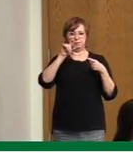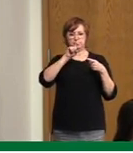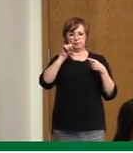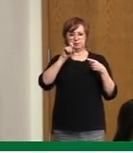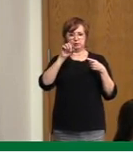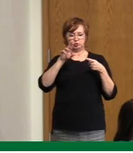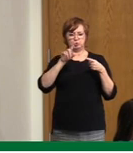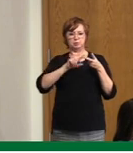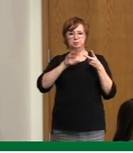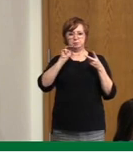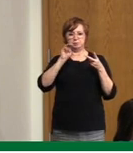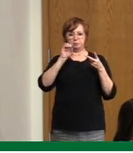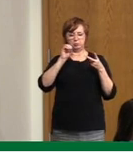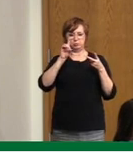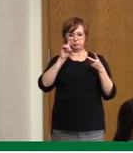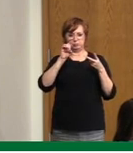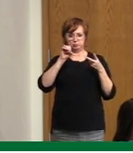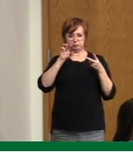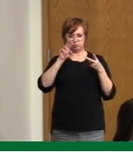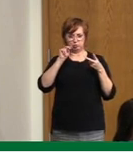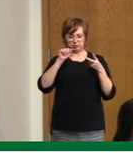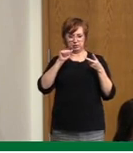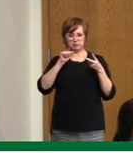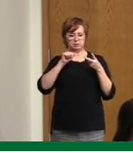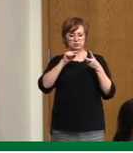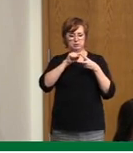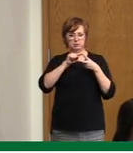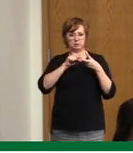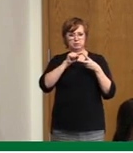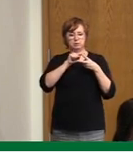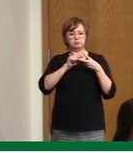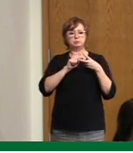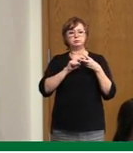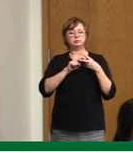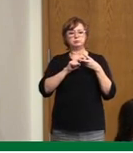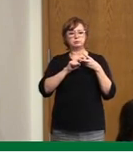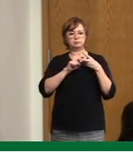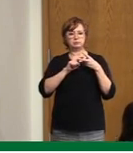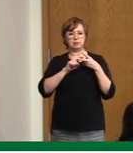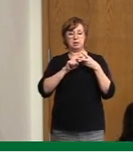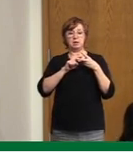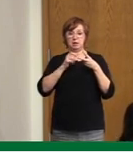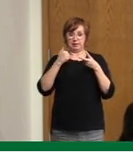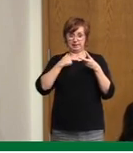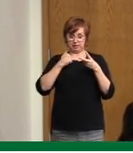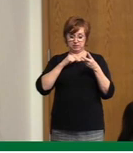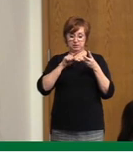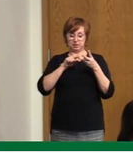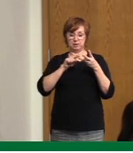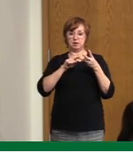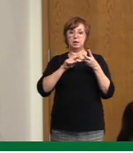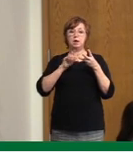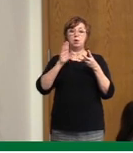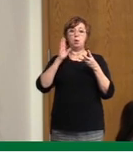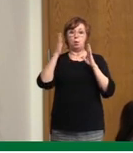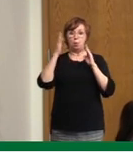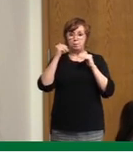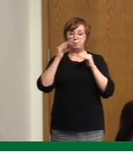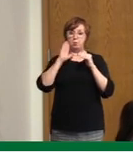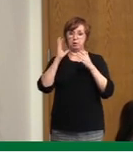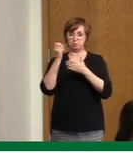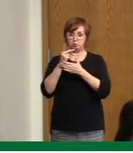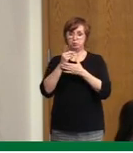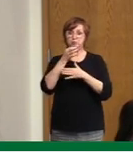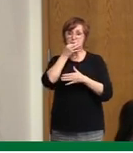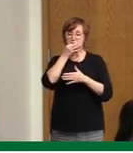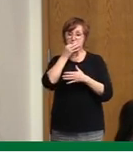quickly there may be additional vaccine candidates that are approved and become available. We hope certainly by, you know, like